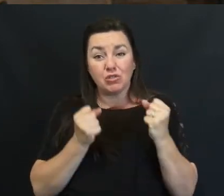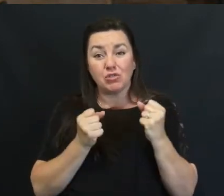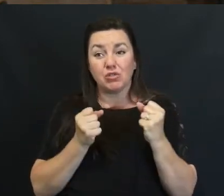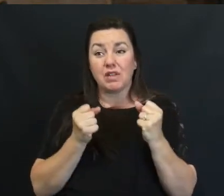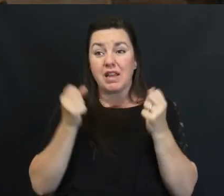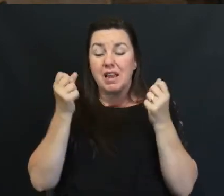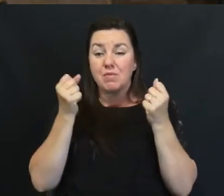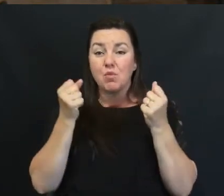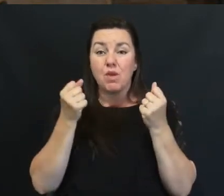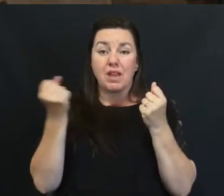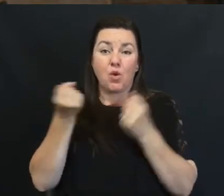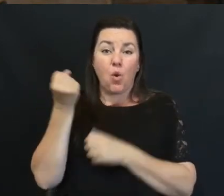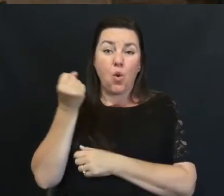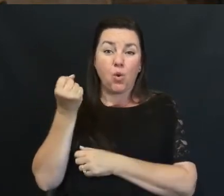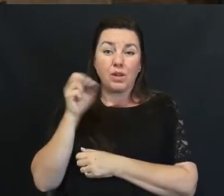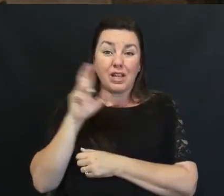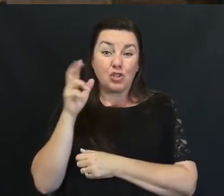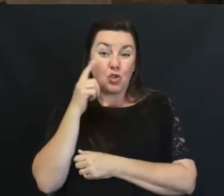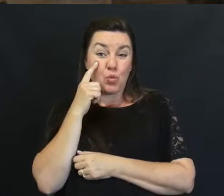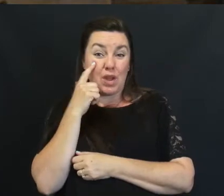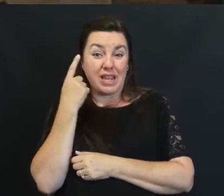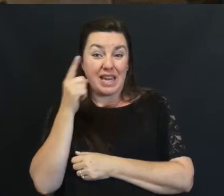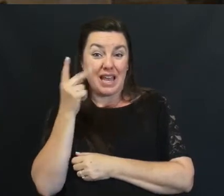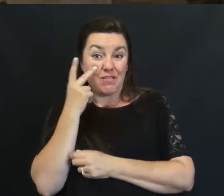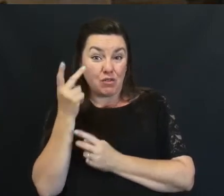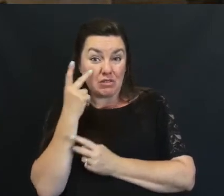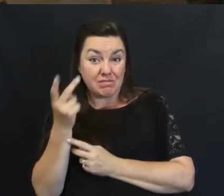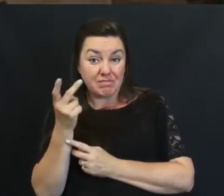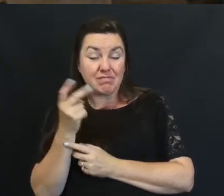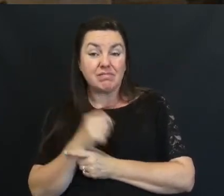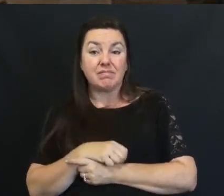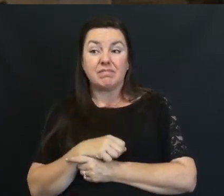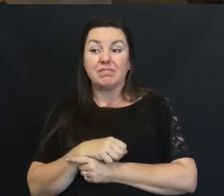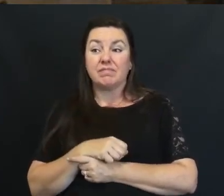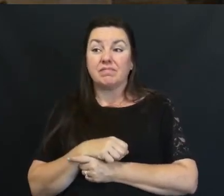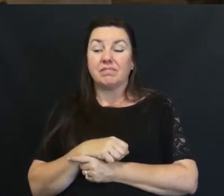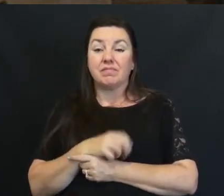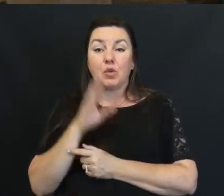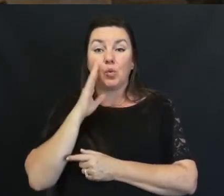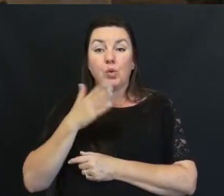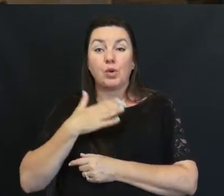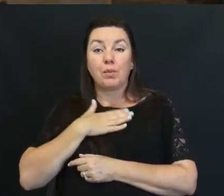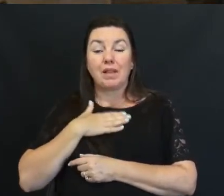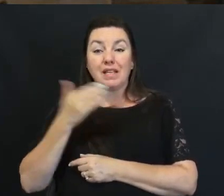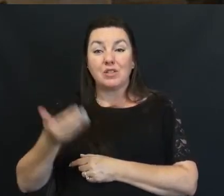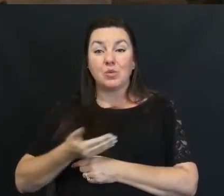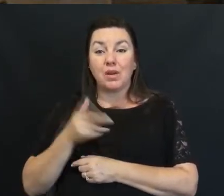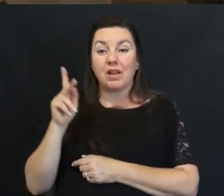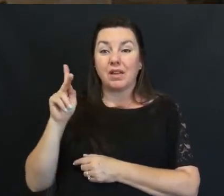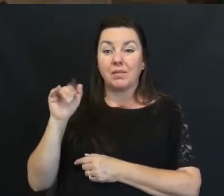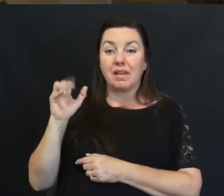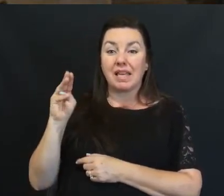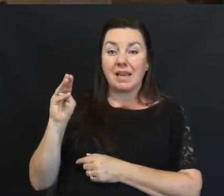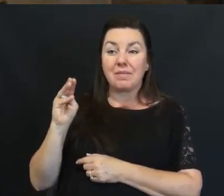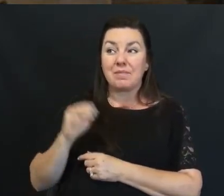miraculous Holding on to that Right eye for sight God is able Okay will you please Welcome up Kim